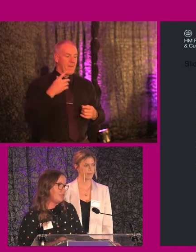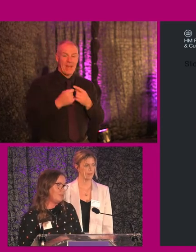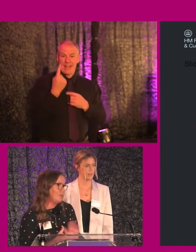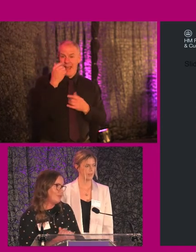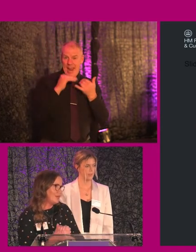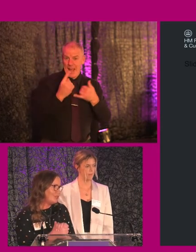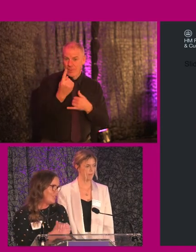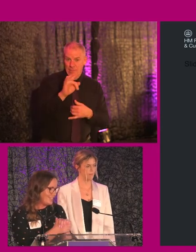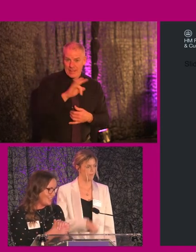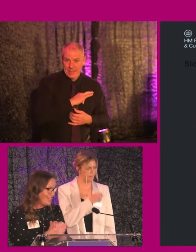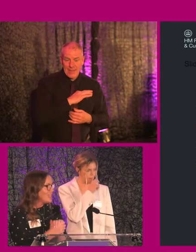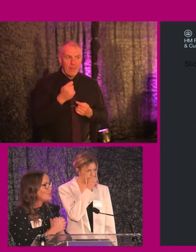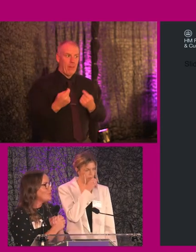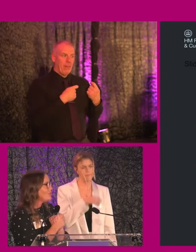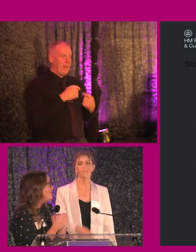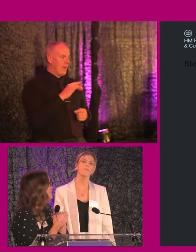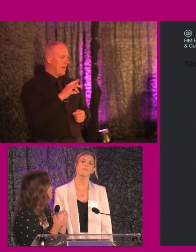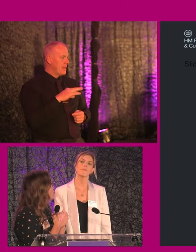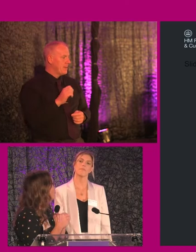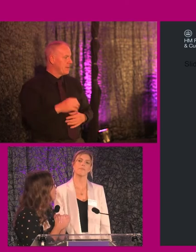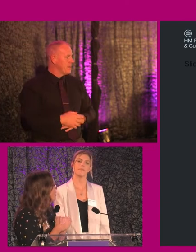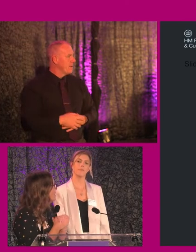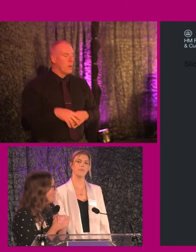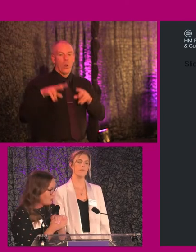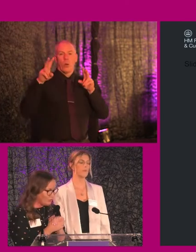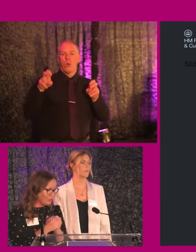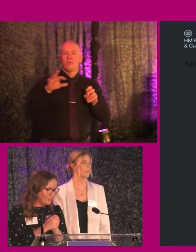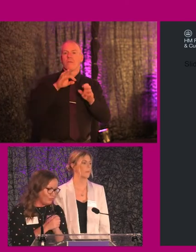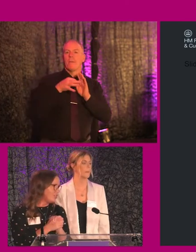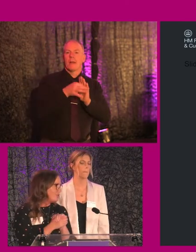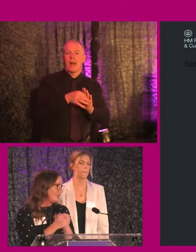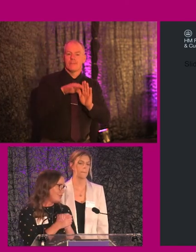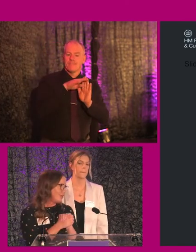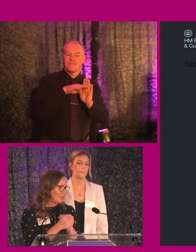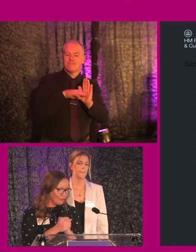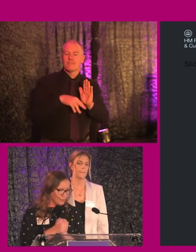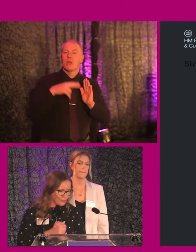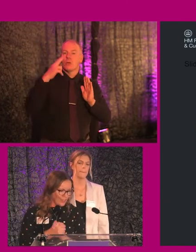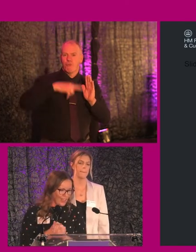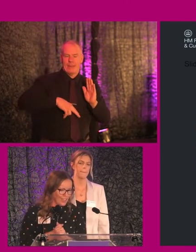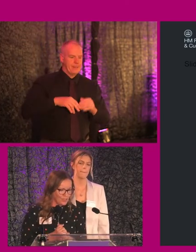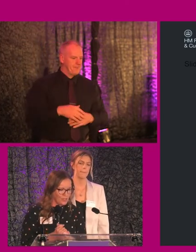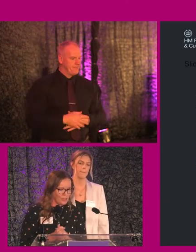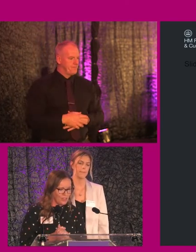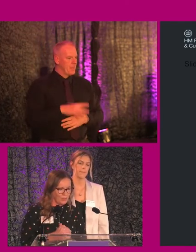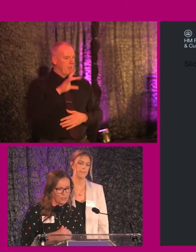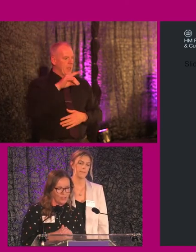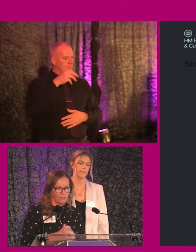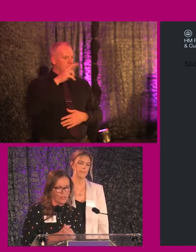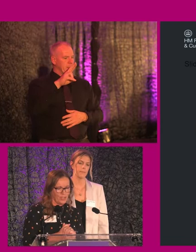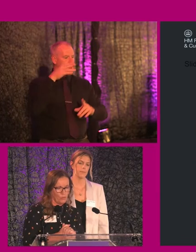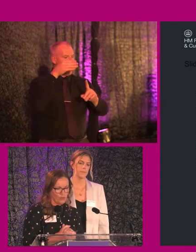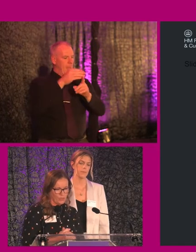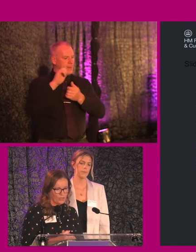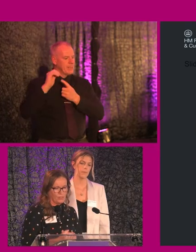last slide from me before I hand you to Katie. So this is a quote from our guide, which I'm going to read rather than get it wrong. So HMRC aims to